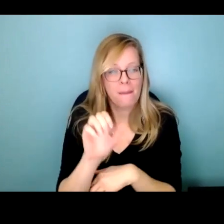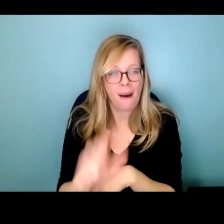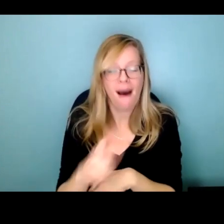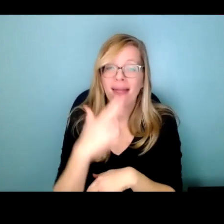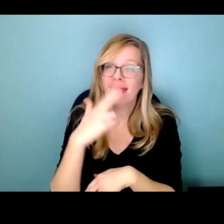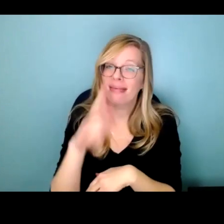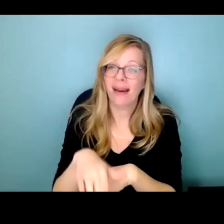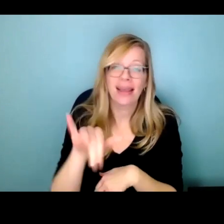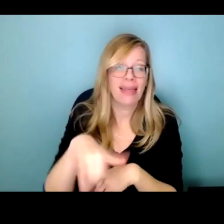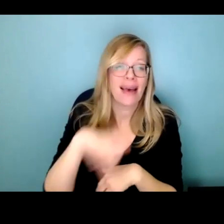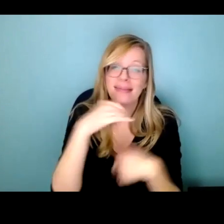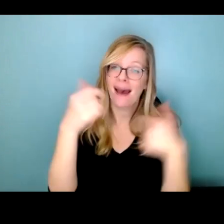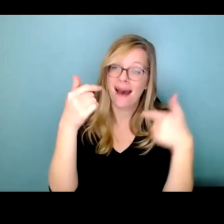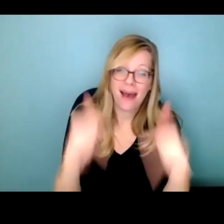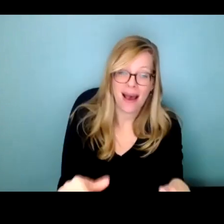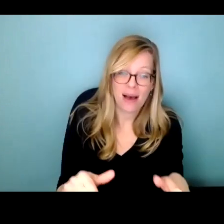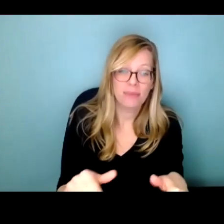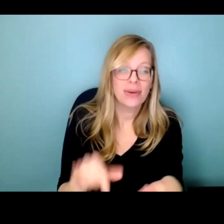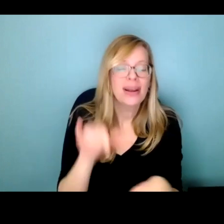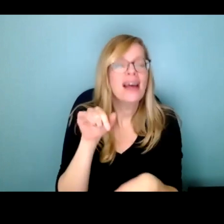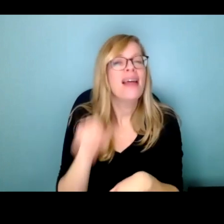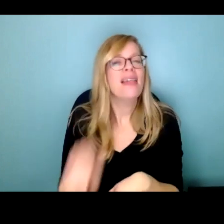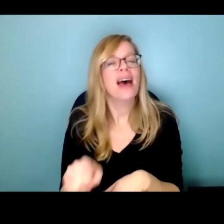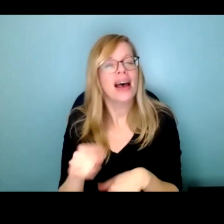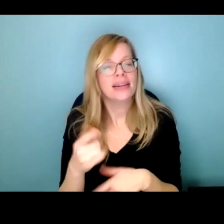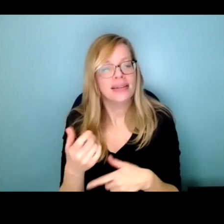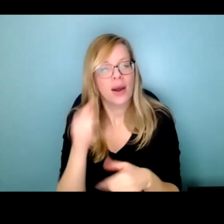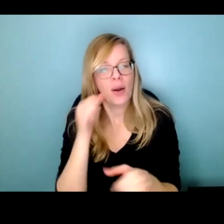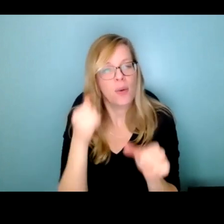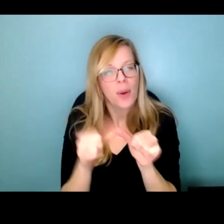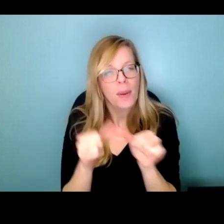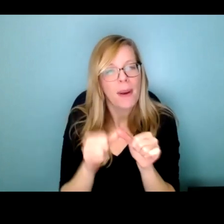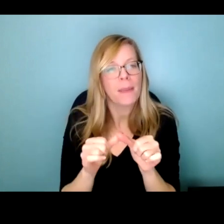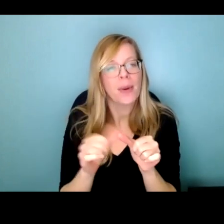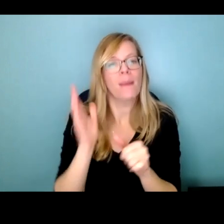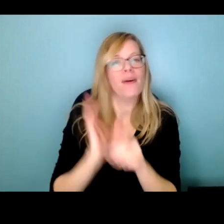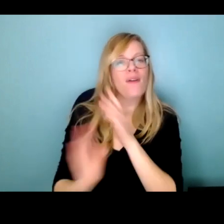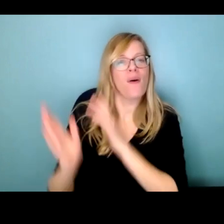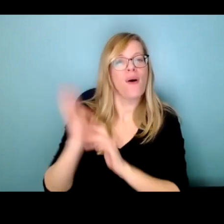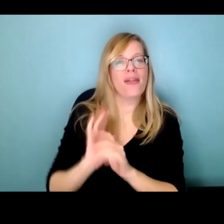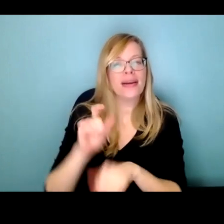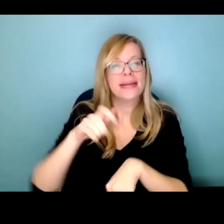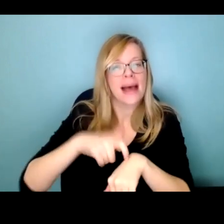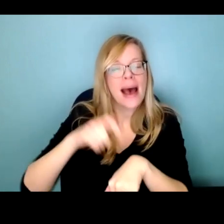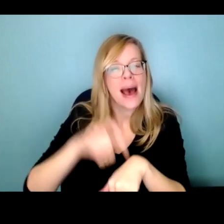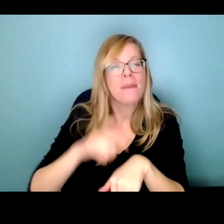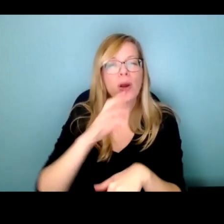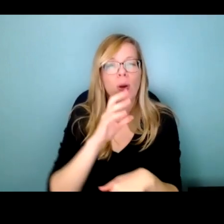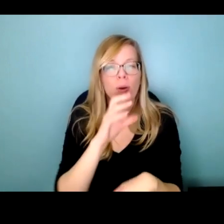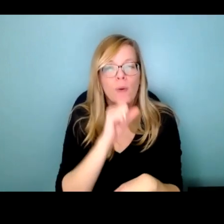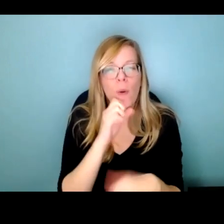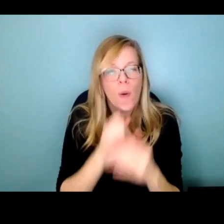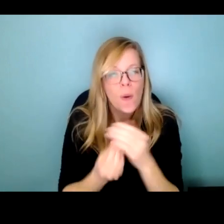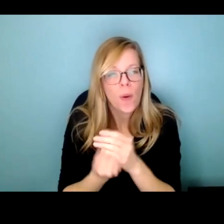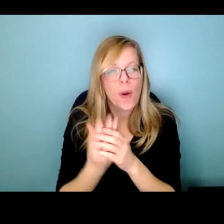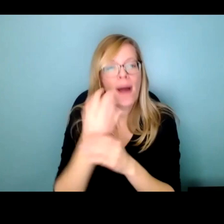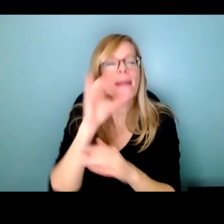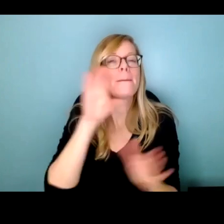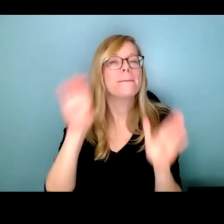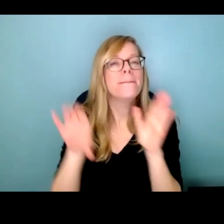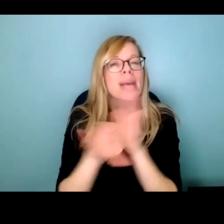there came a time when he saw his life as he grew older his pictures laid out in the